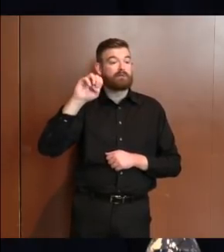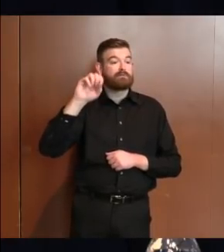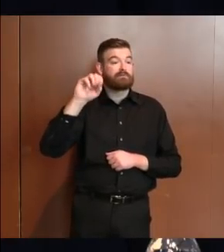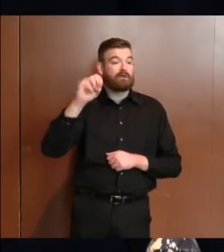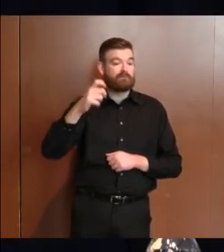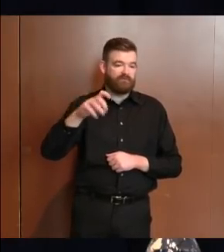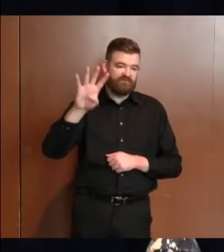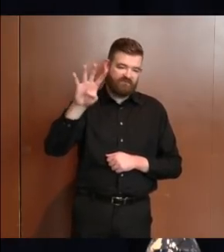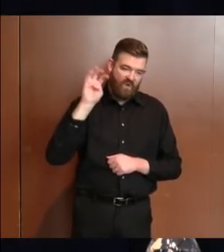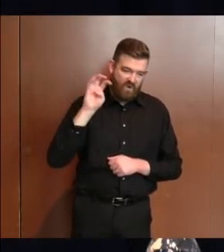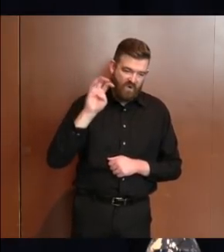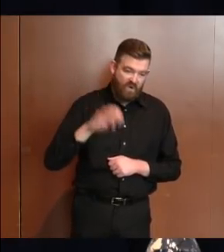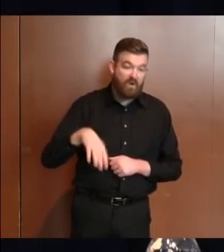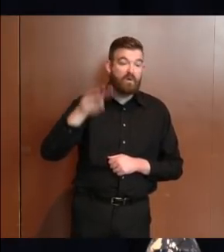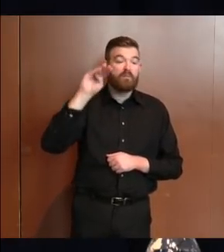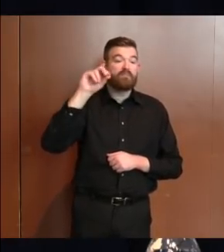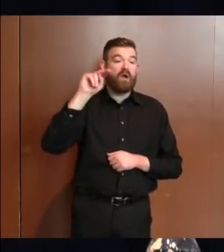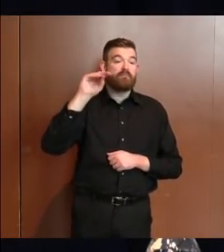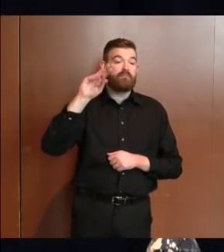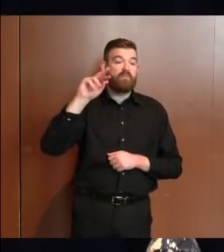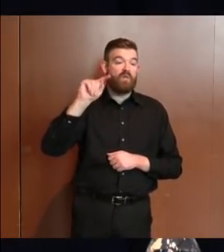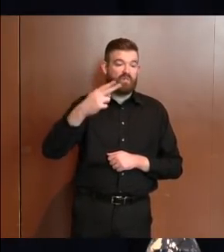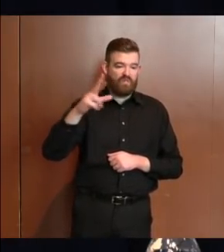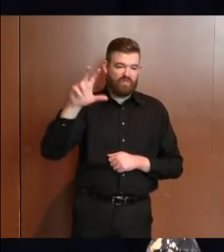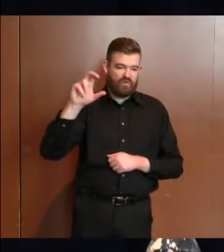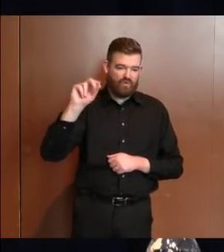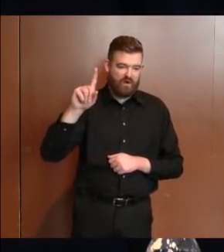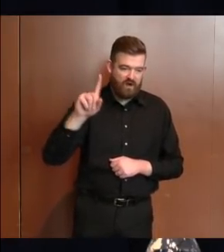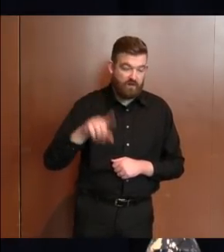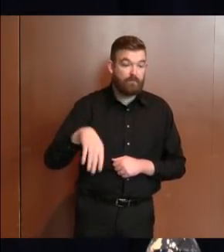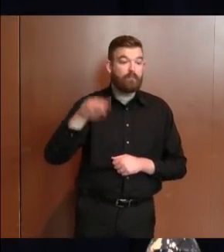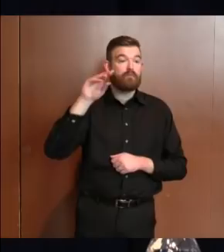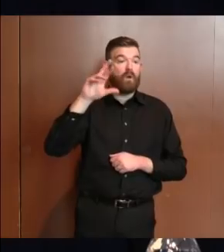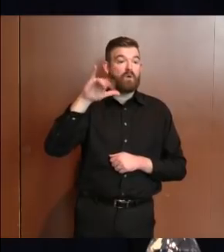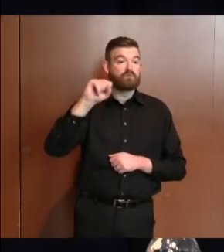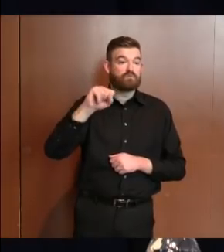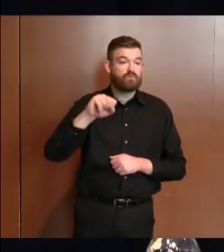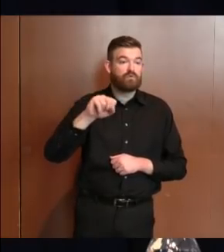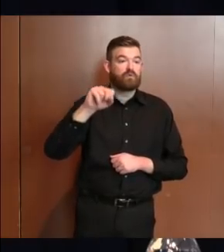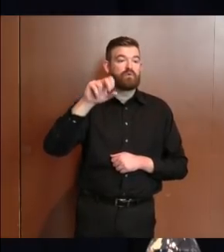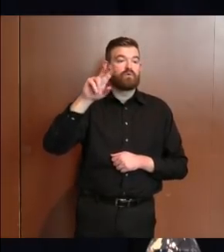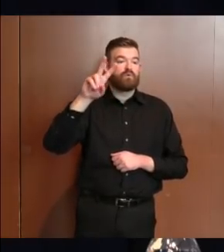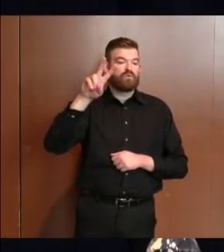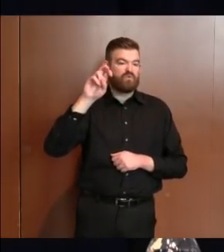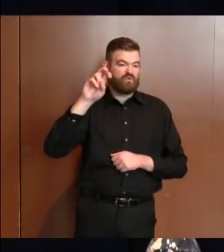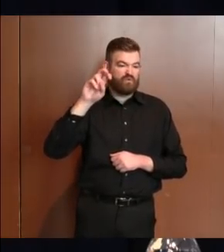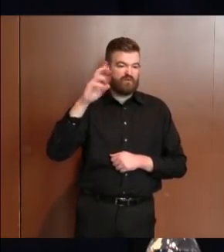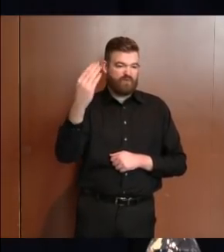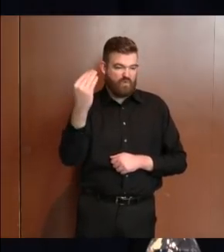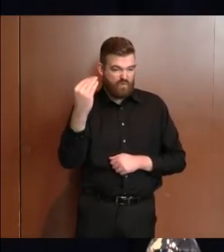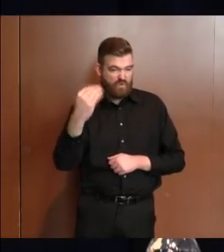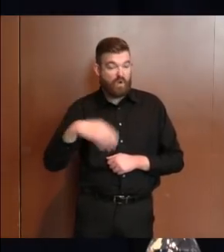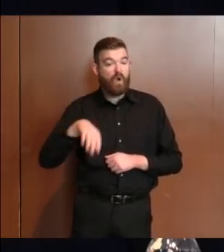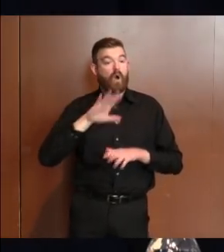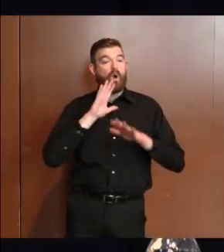400, Monmouth, 301, Morris, 214, Ocean,